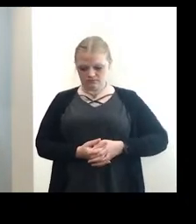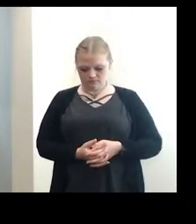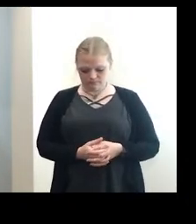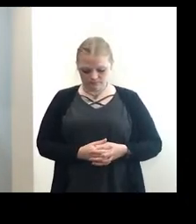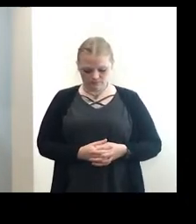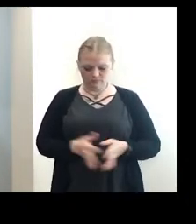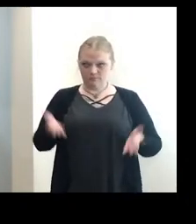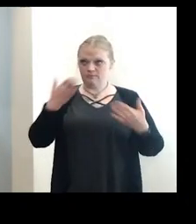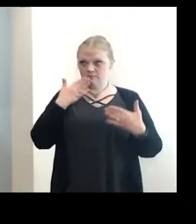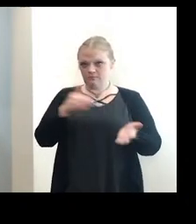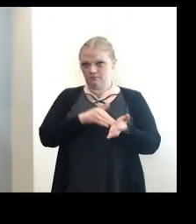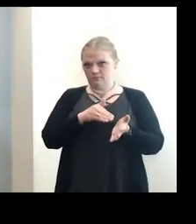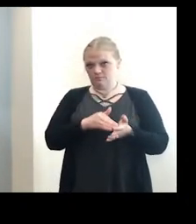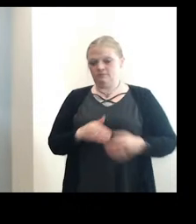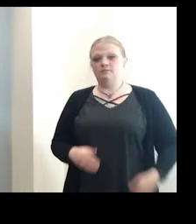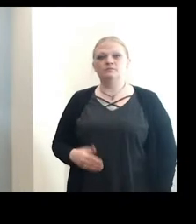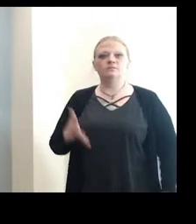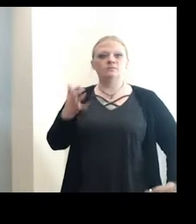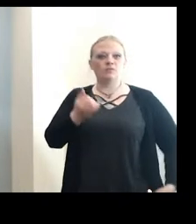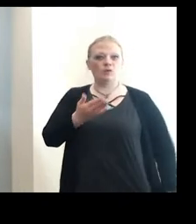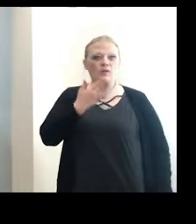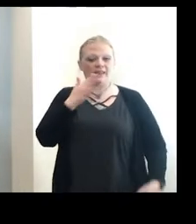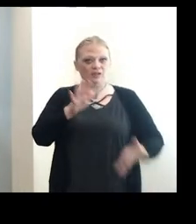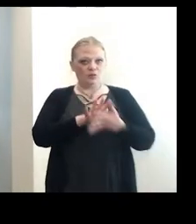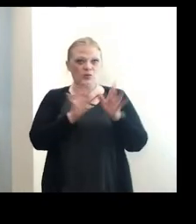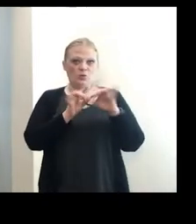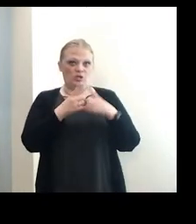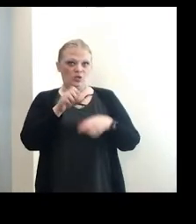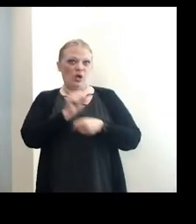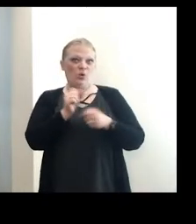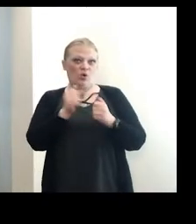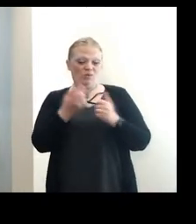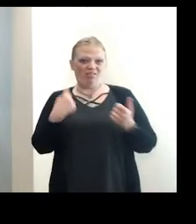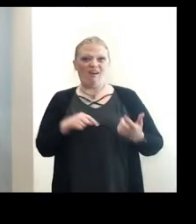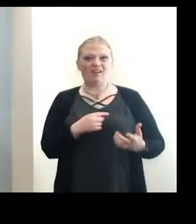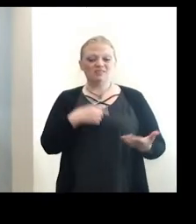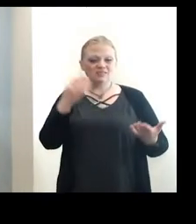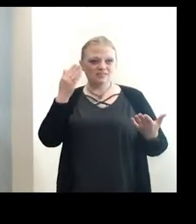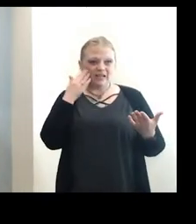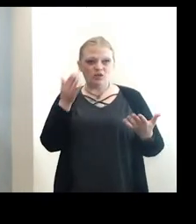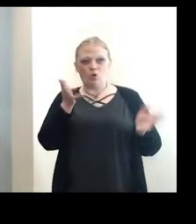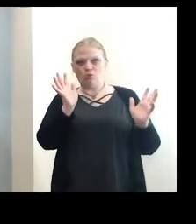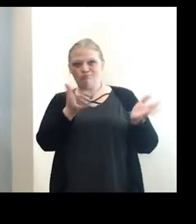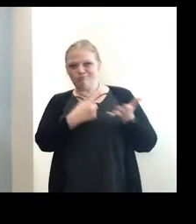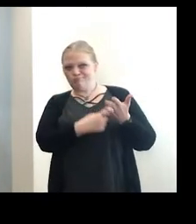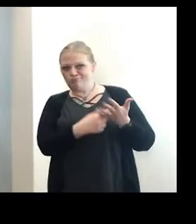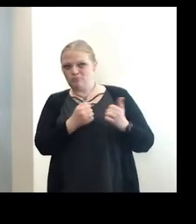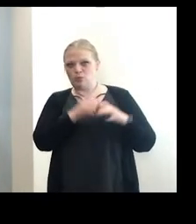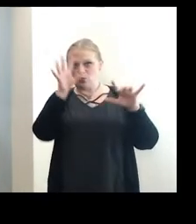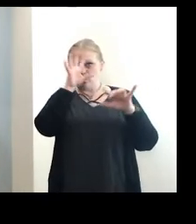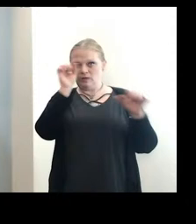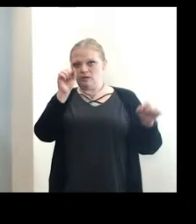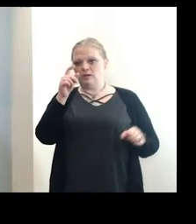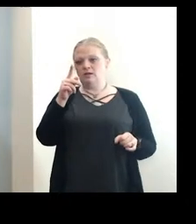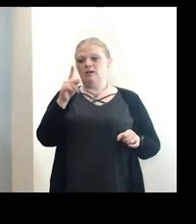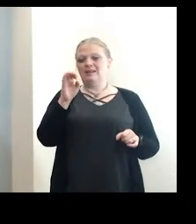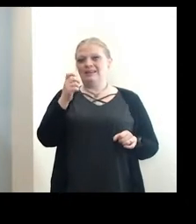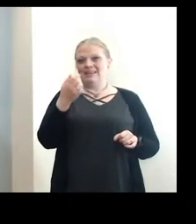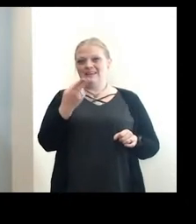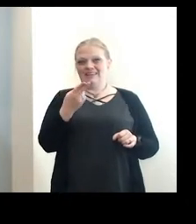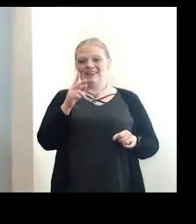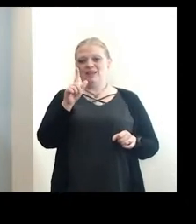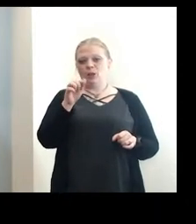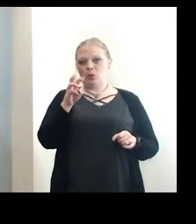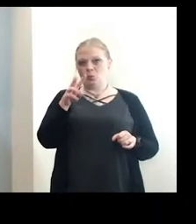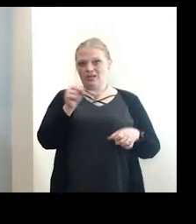have. Thank you, doctor. I want to thank the school districts that are working with us. know having talked with the superintendent, Keith Lewis of Lackawanna, they're very